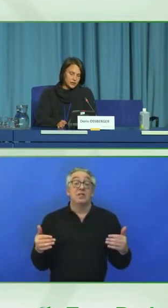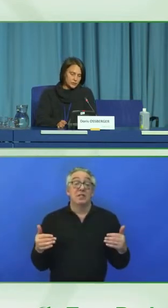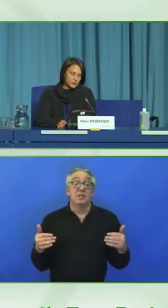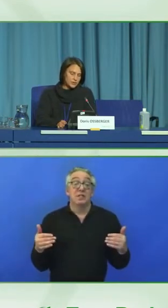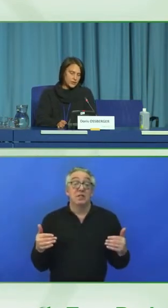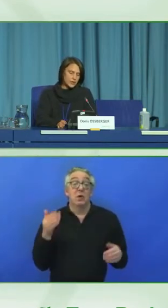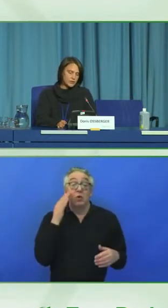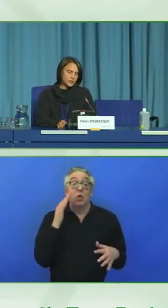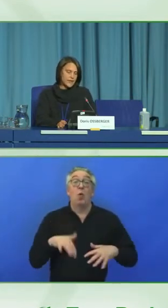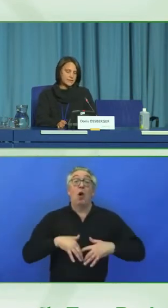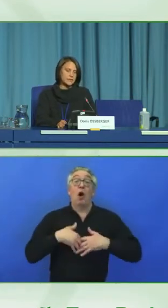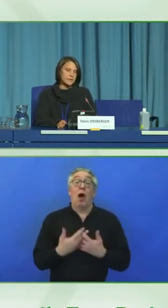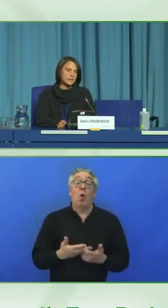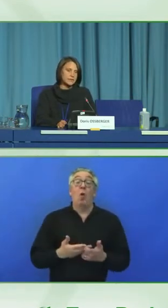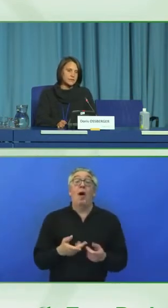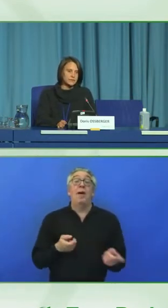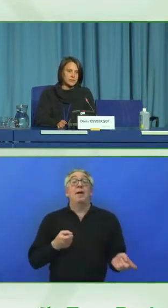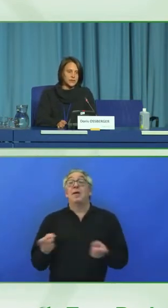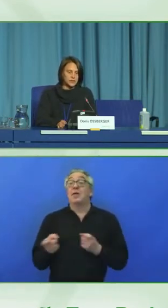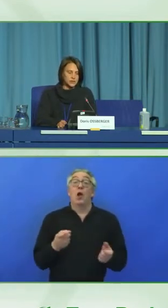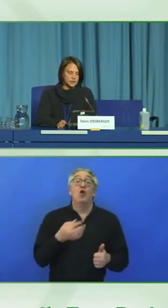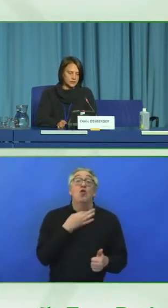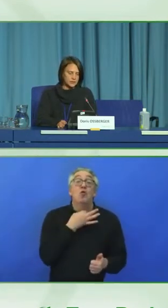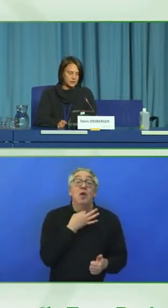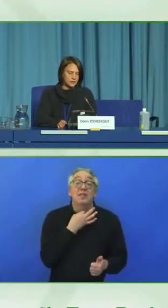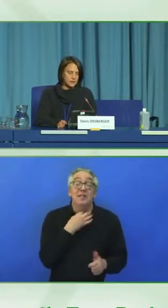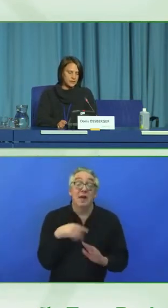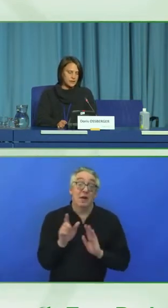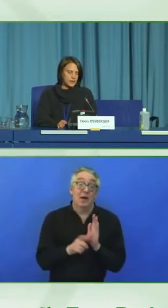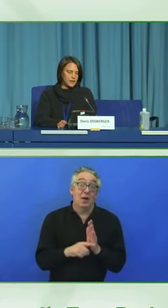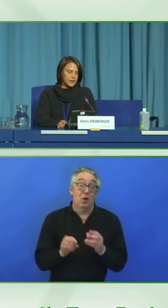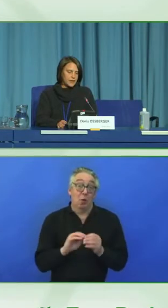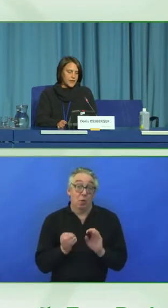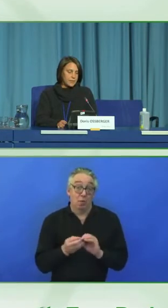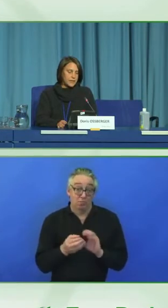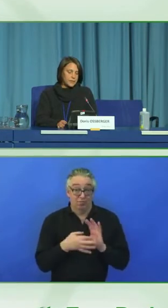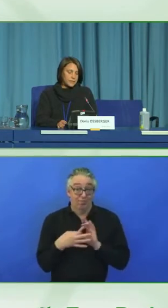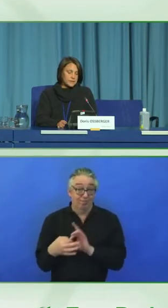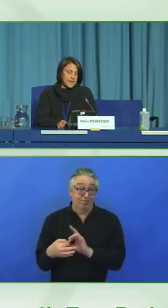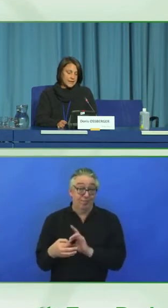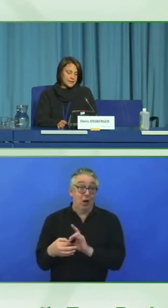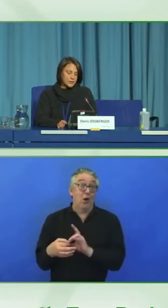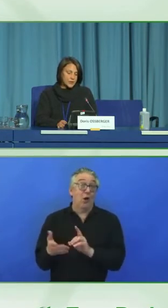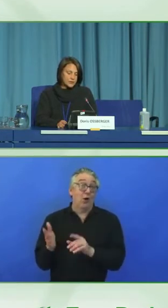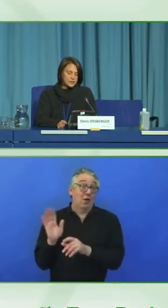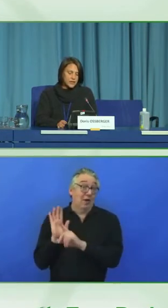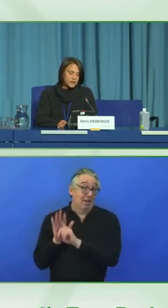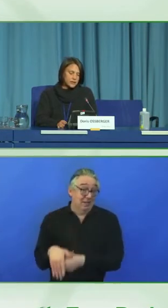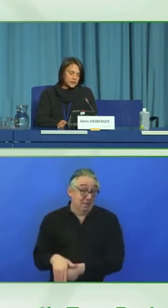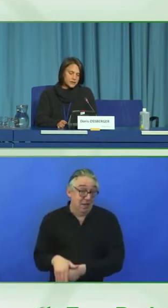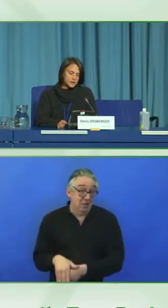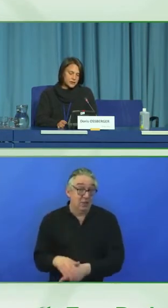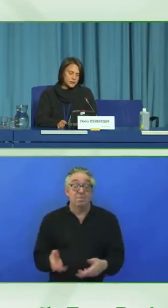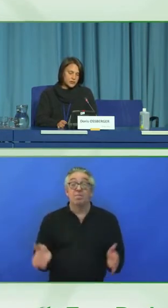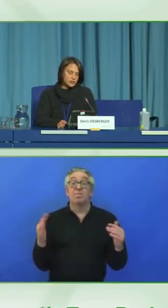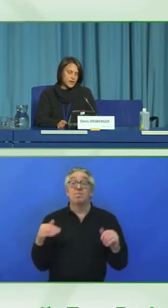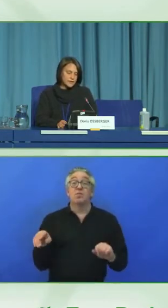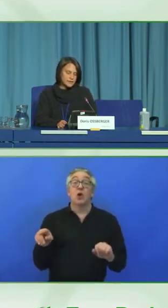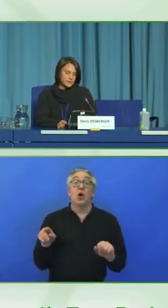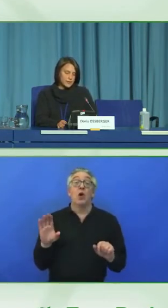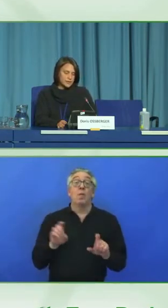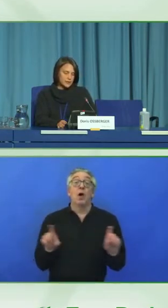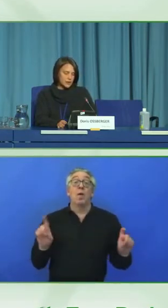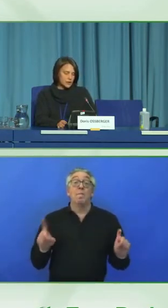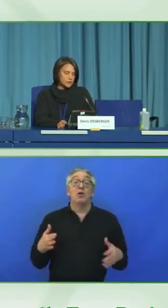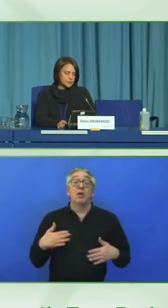legal issues in relation to accessibility and discrimination. A minimum standard of construction conditions to